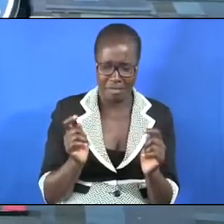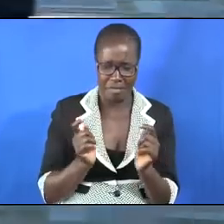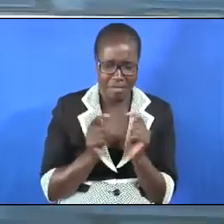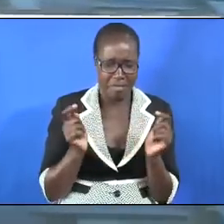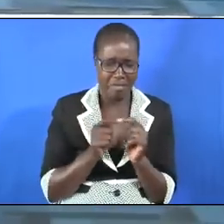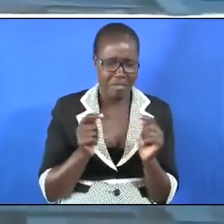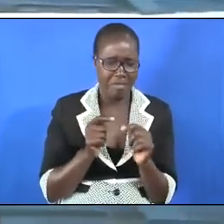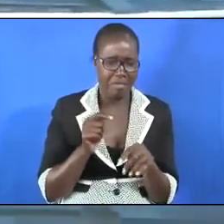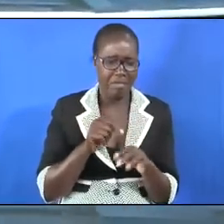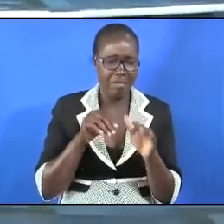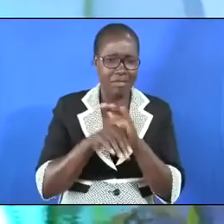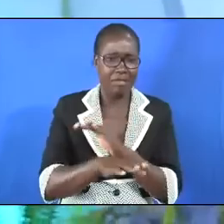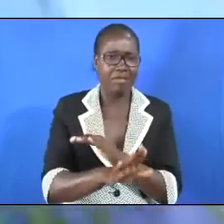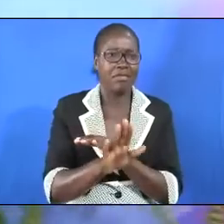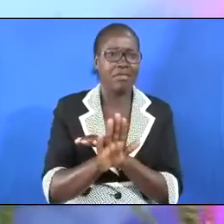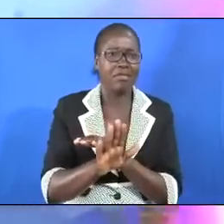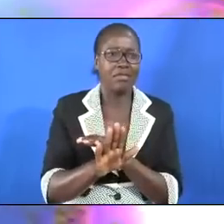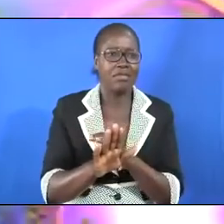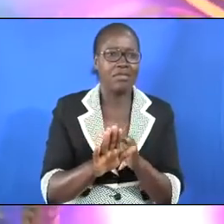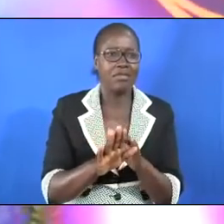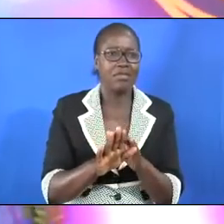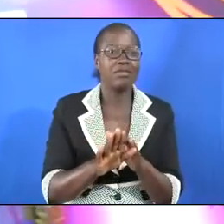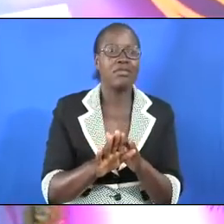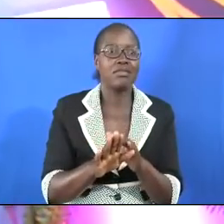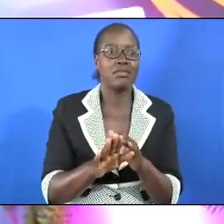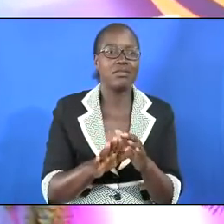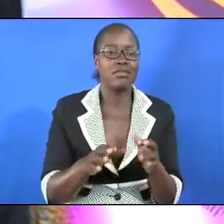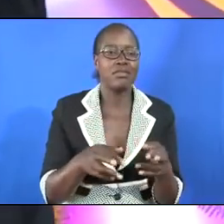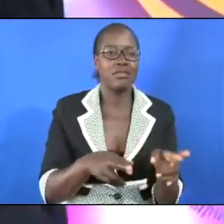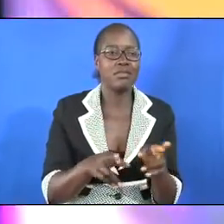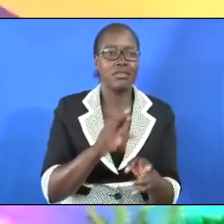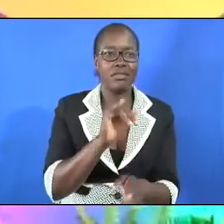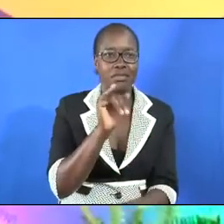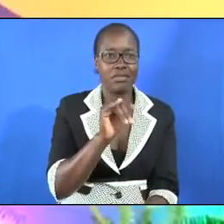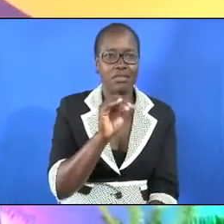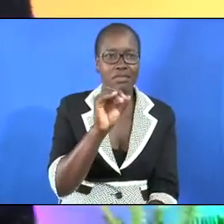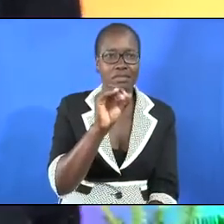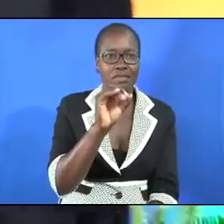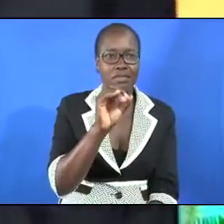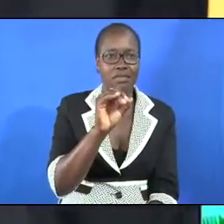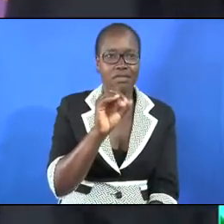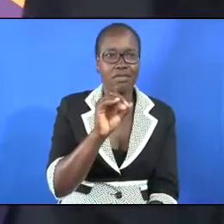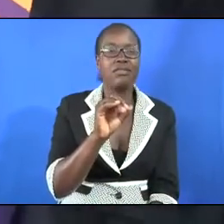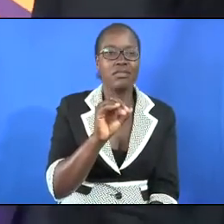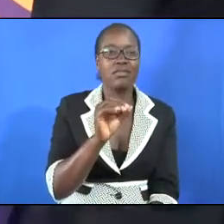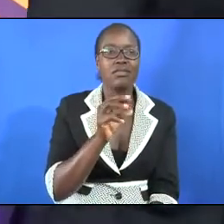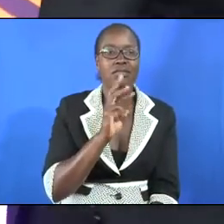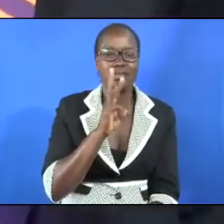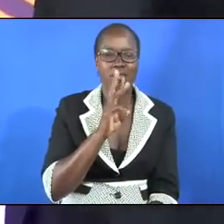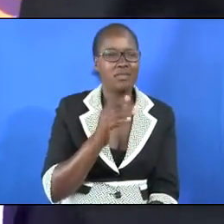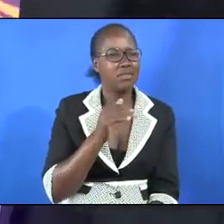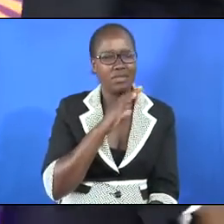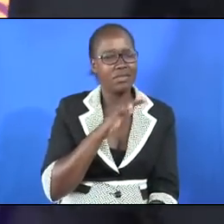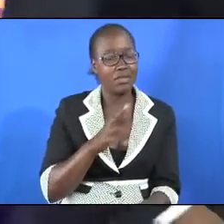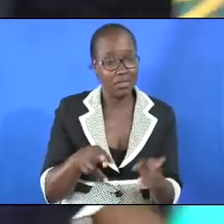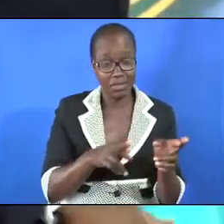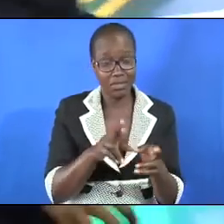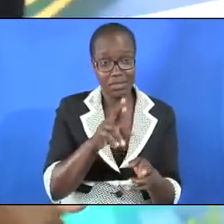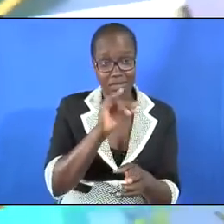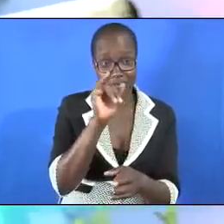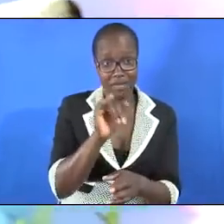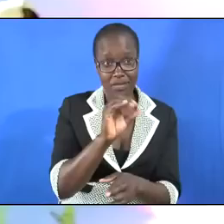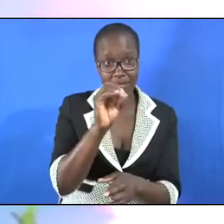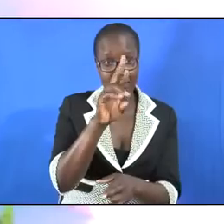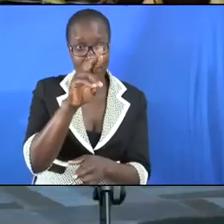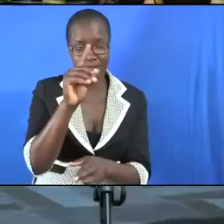as I waited for the candidates to come for baptism so to save myself from their bite I had to keep on jumping like this